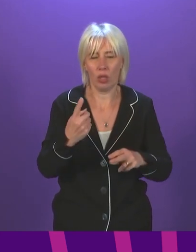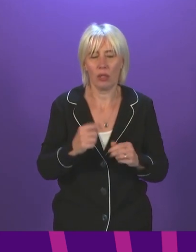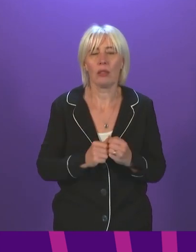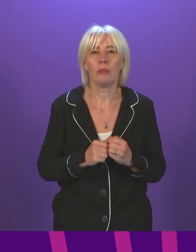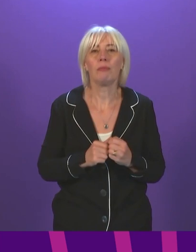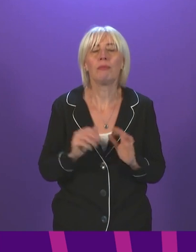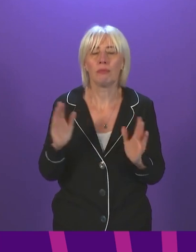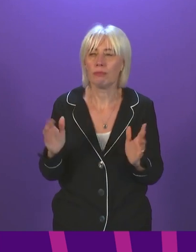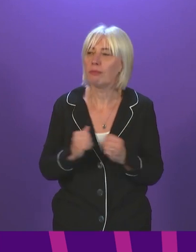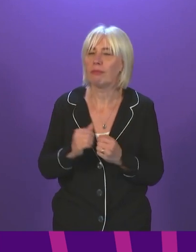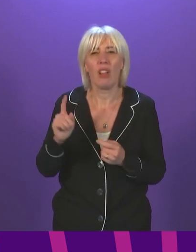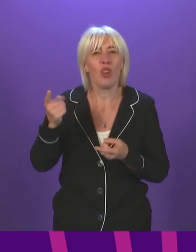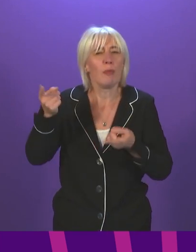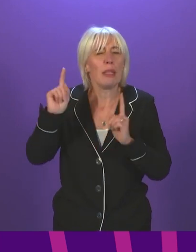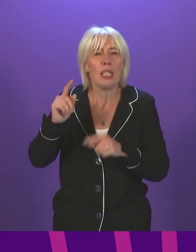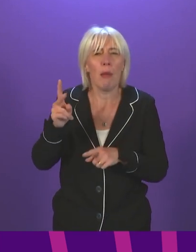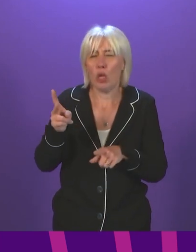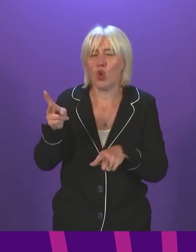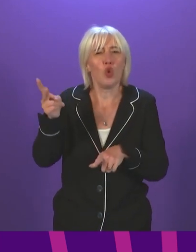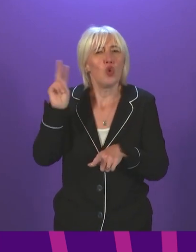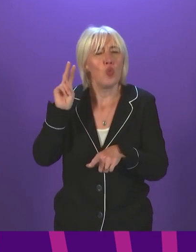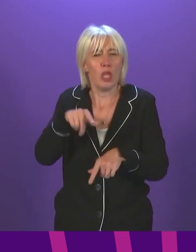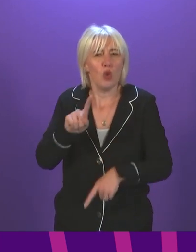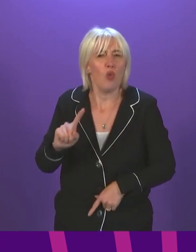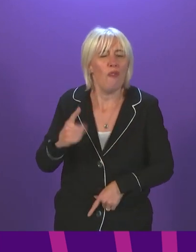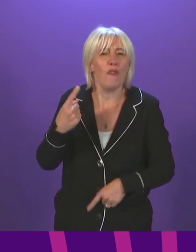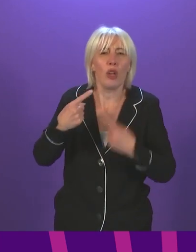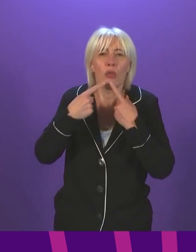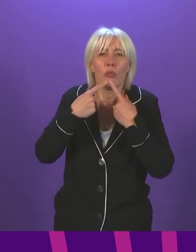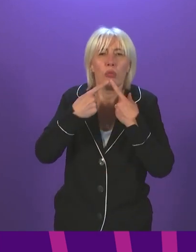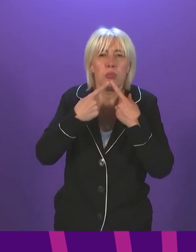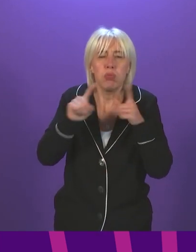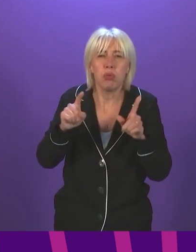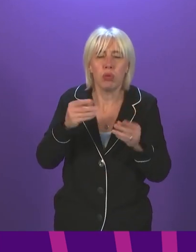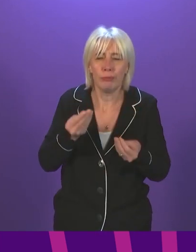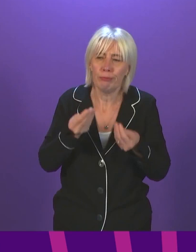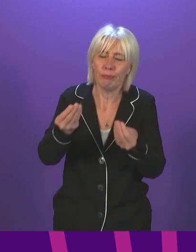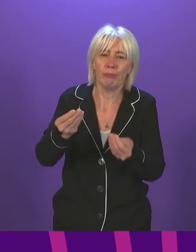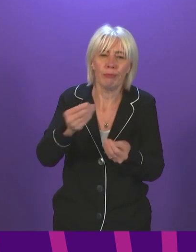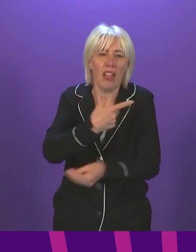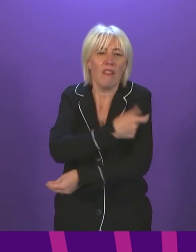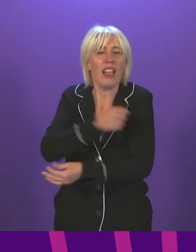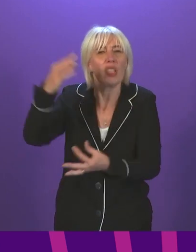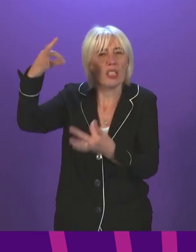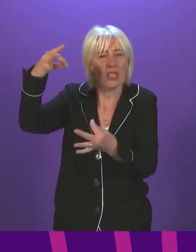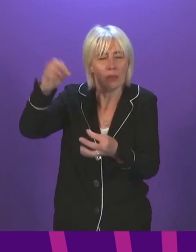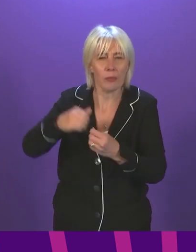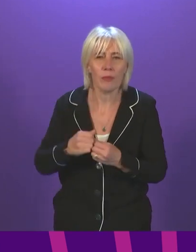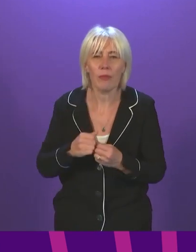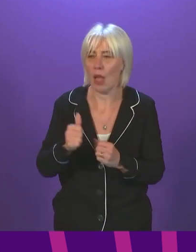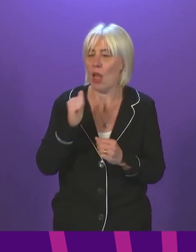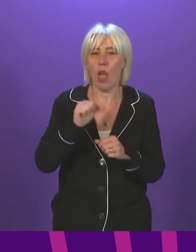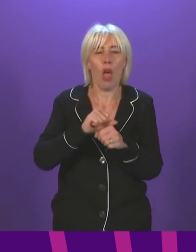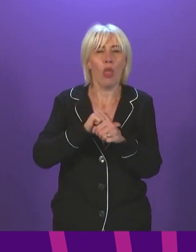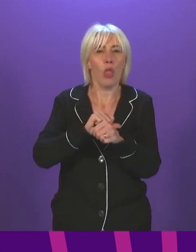First Minister, it's almost two weeks since you first announced the introduction of vaccine passports. We've just heard from the COVID